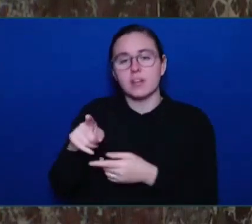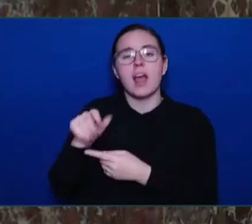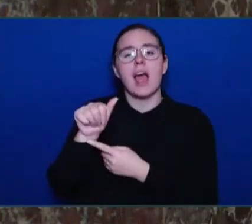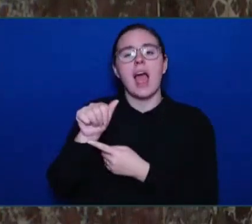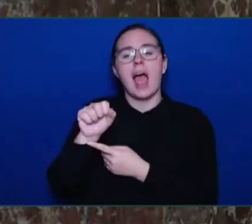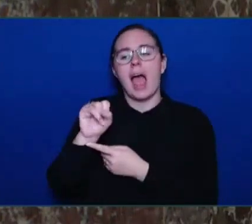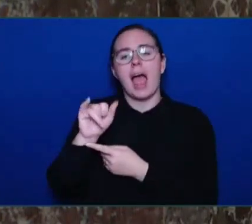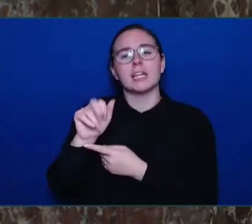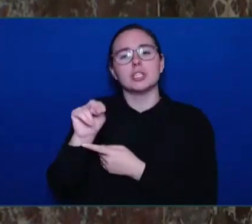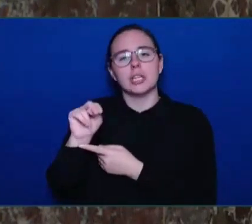Speaker.